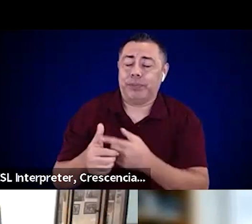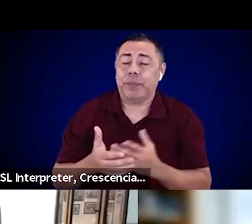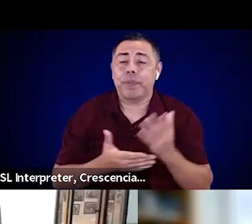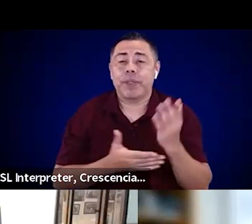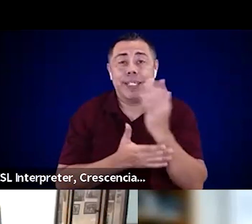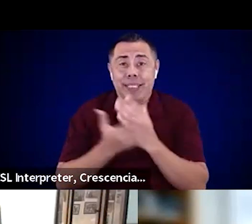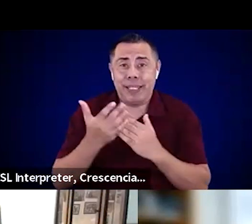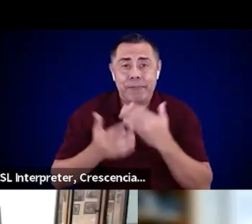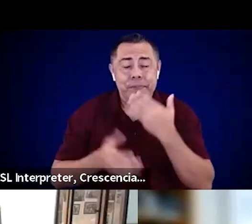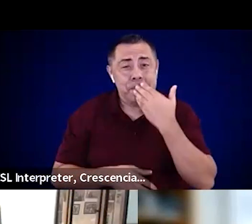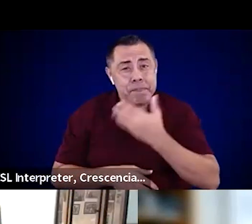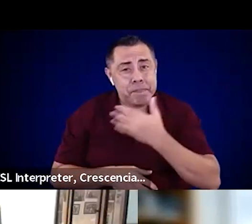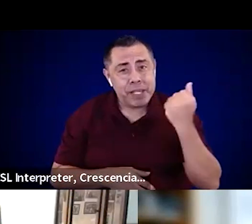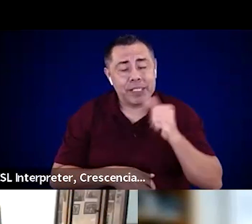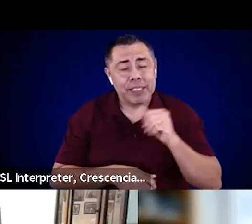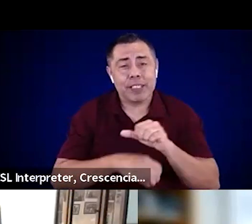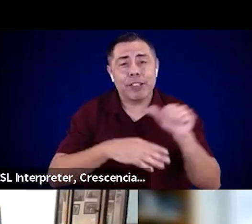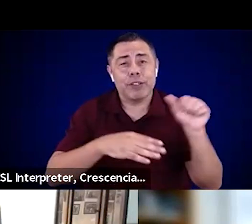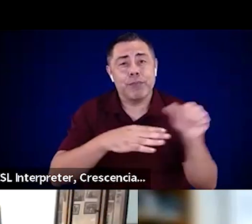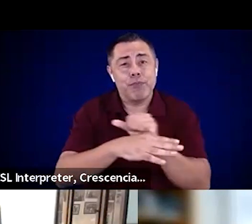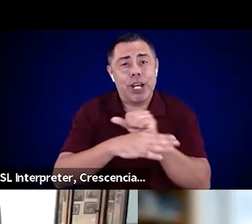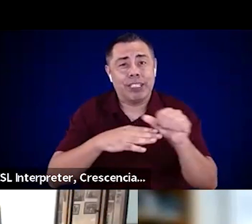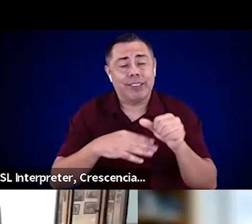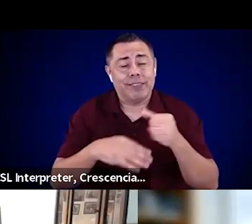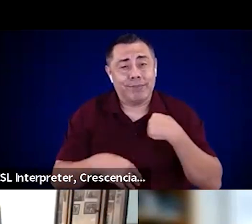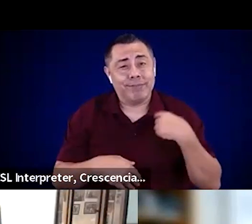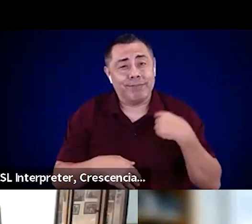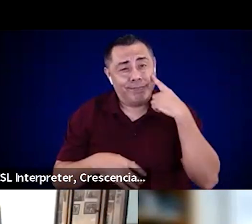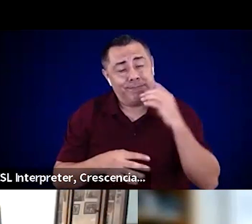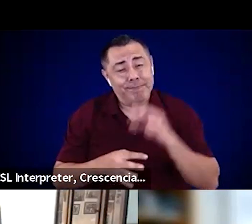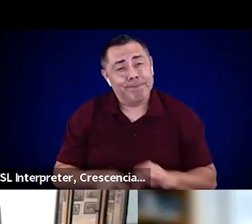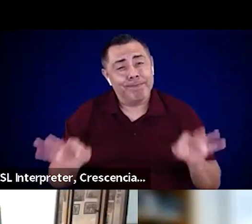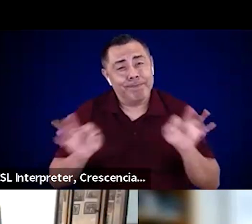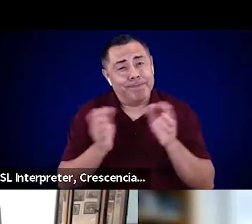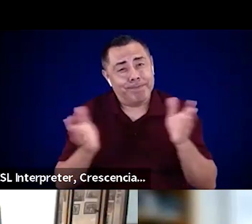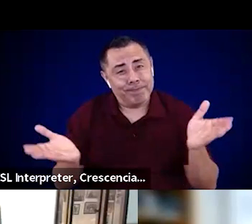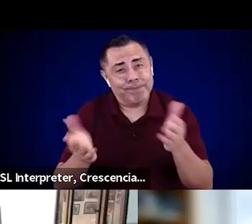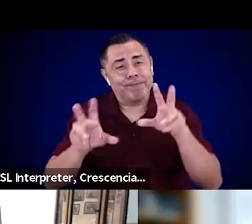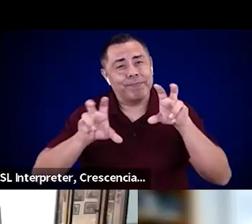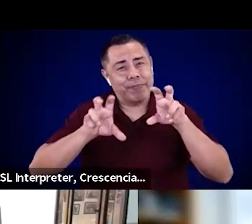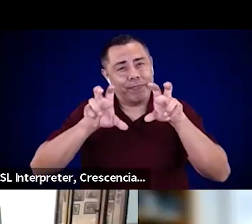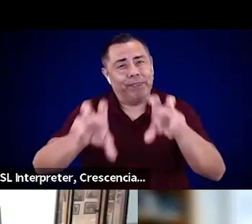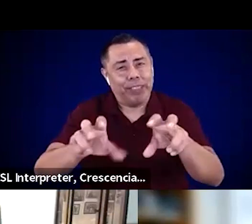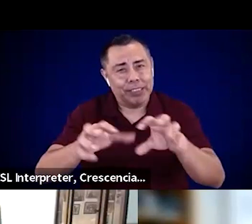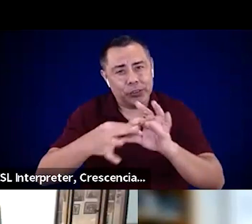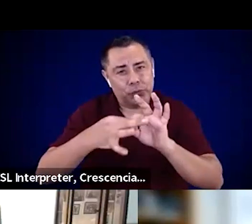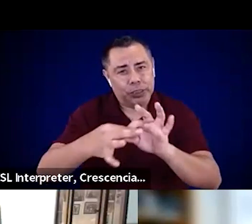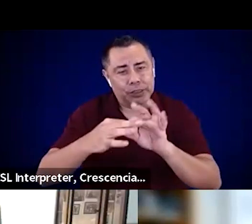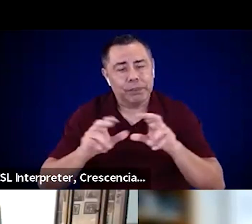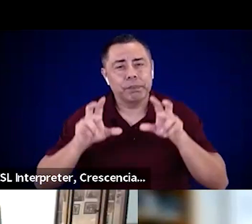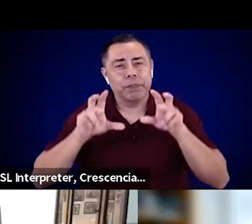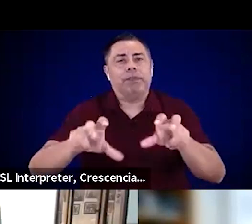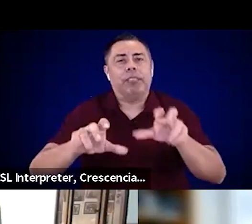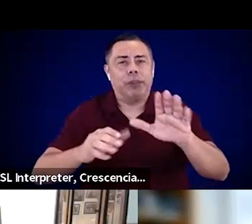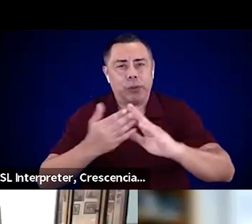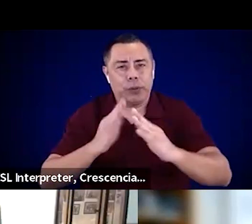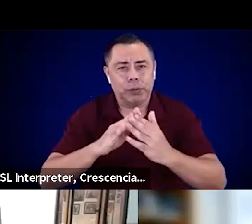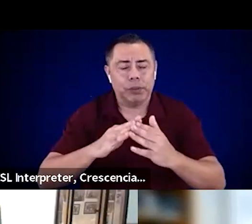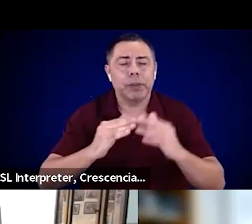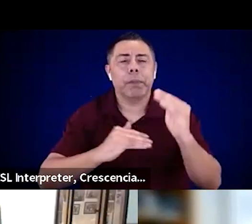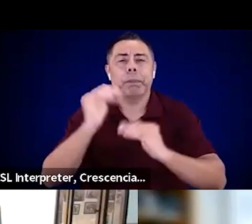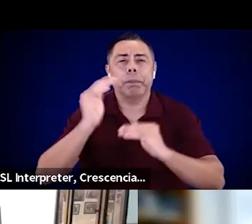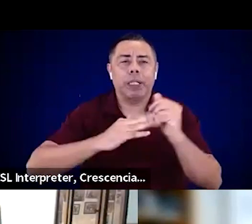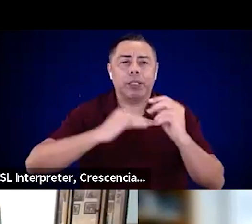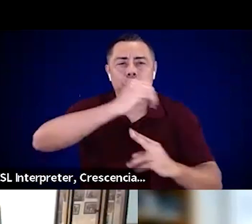I would say, invest in relationships, invest in the community, build bridges, make time for your EFN partners and